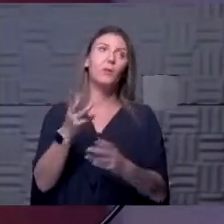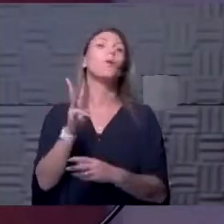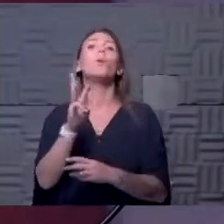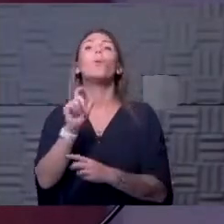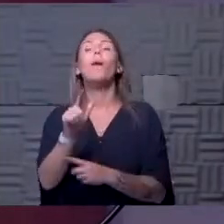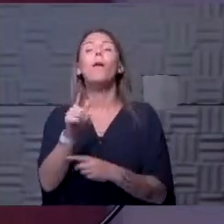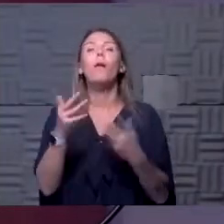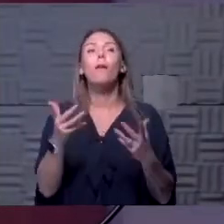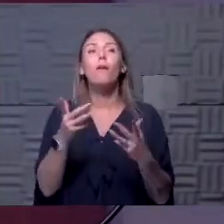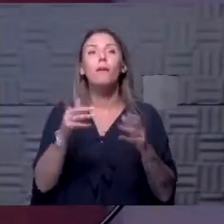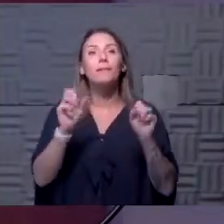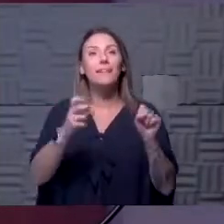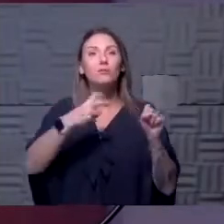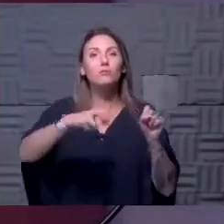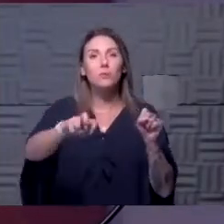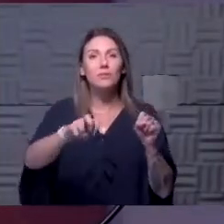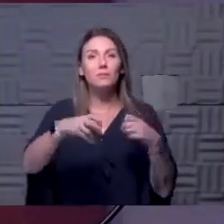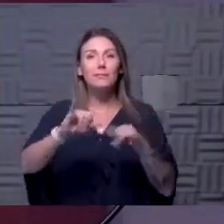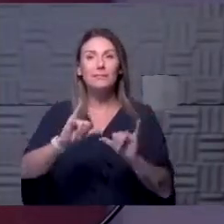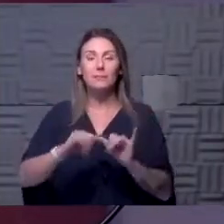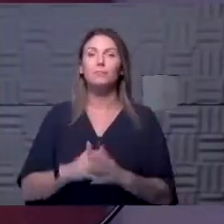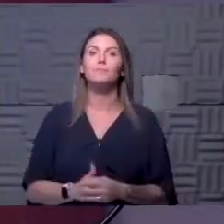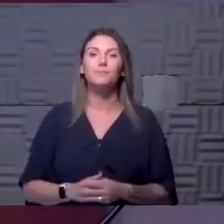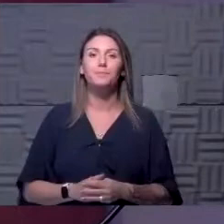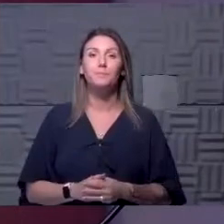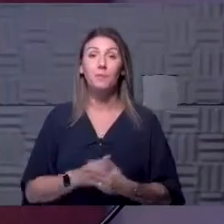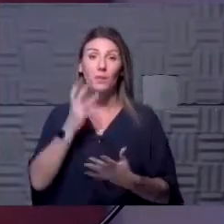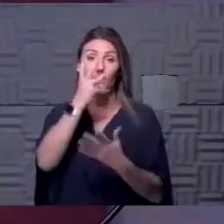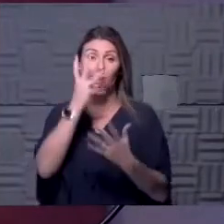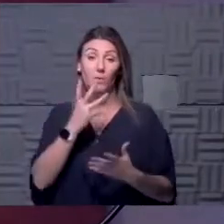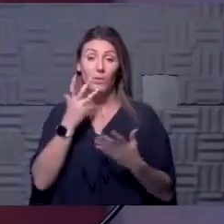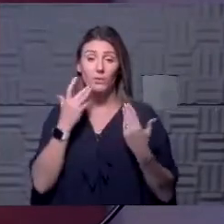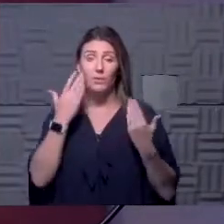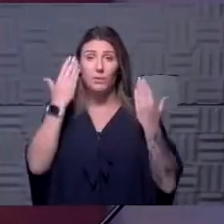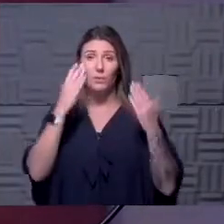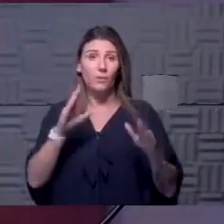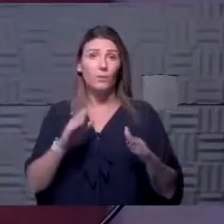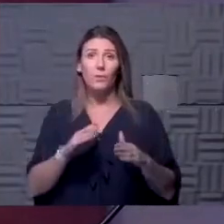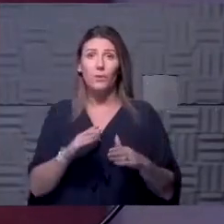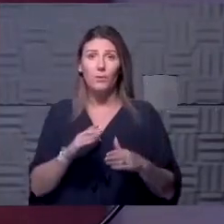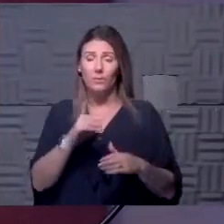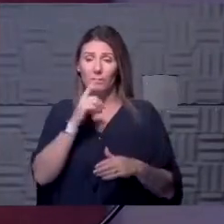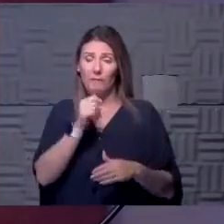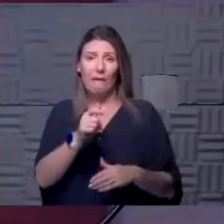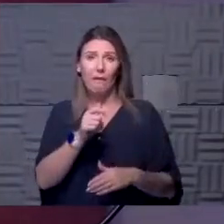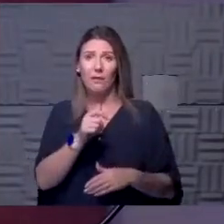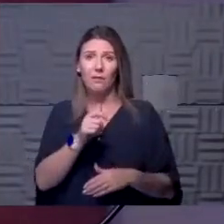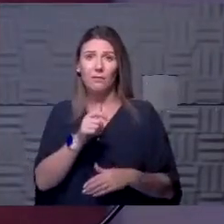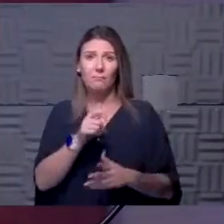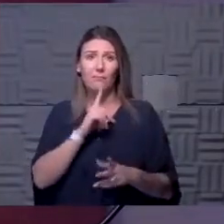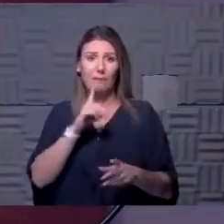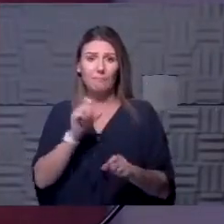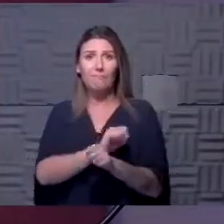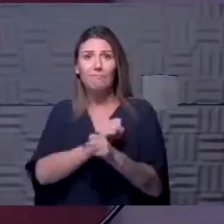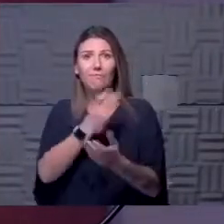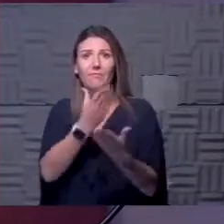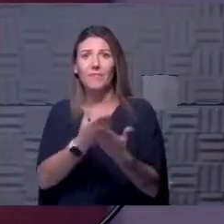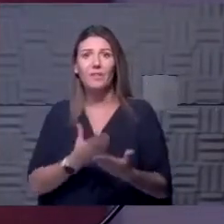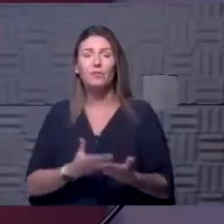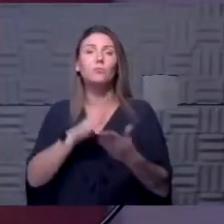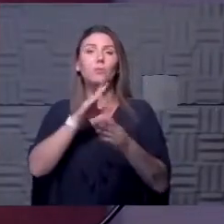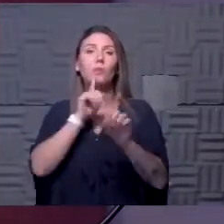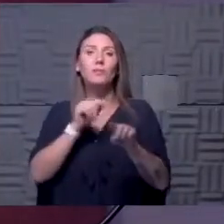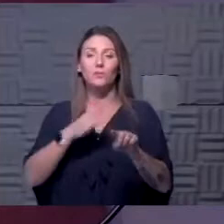are you able to transmit it still? Yeah. And and unfortunately, we just don't have solid answers for those things. So my